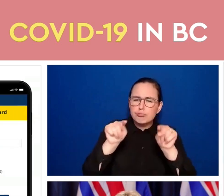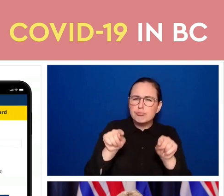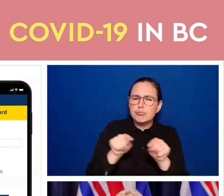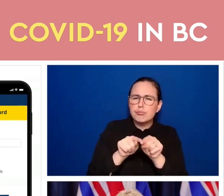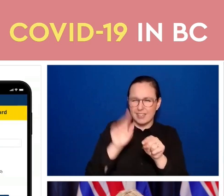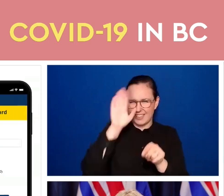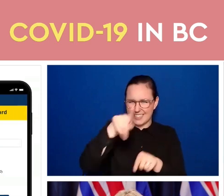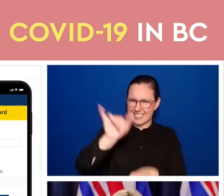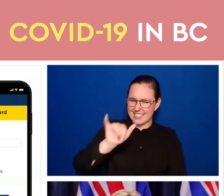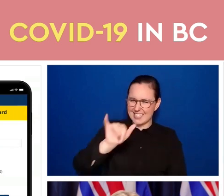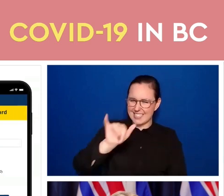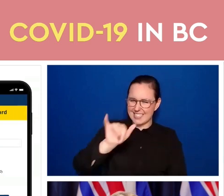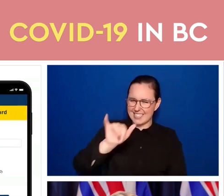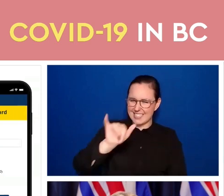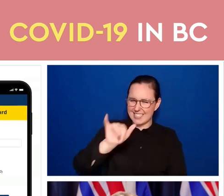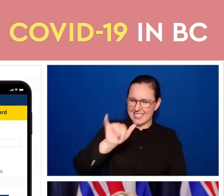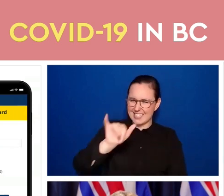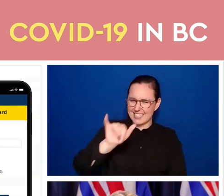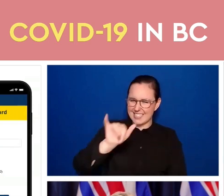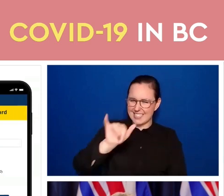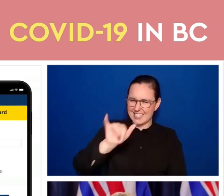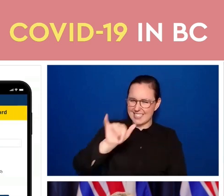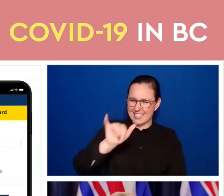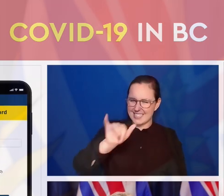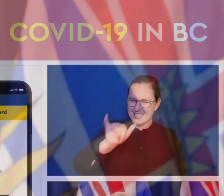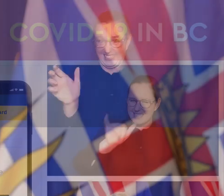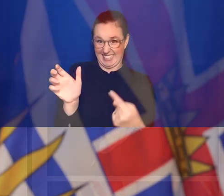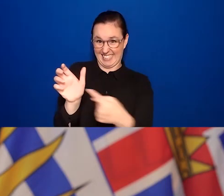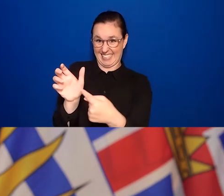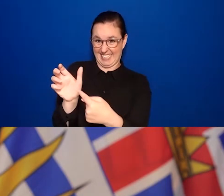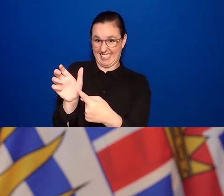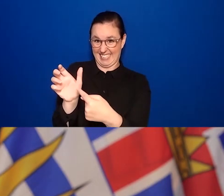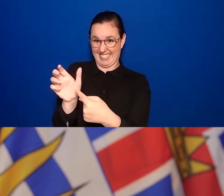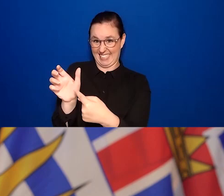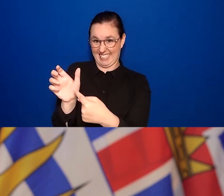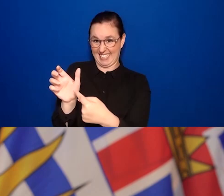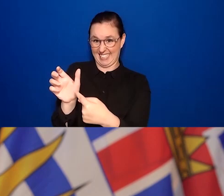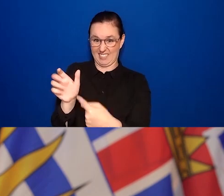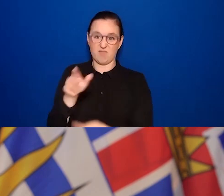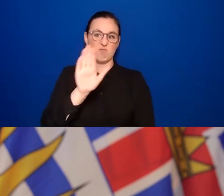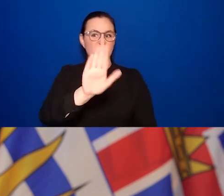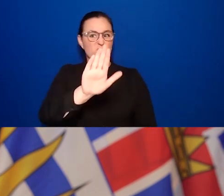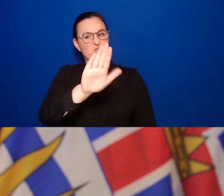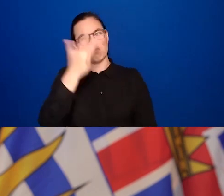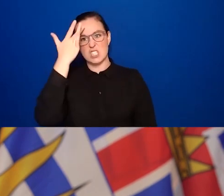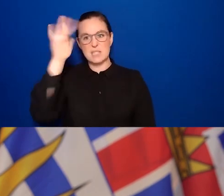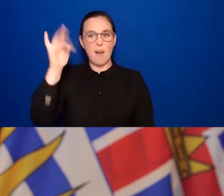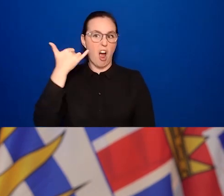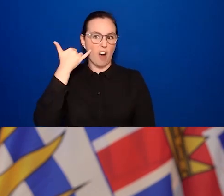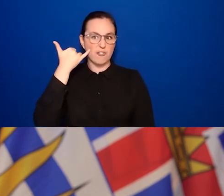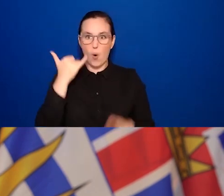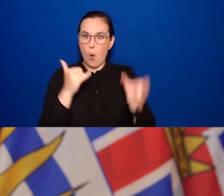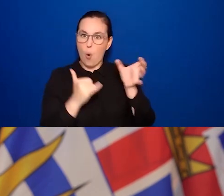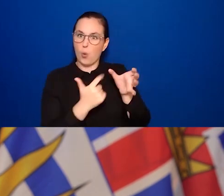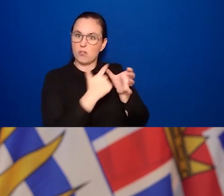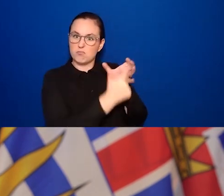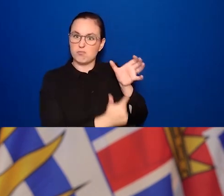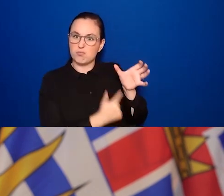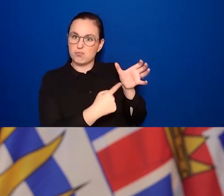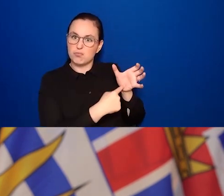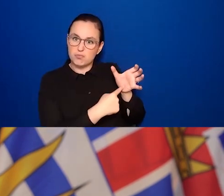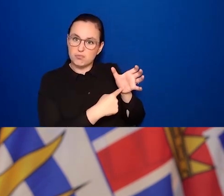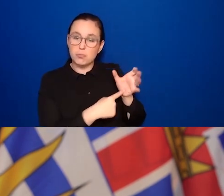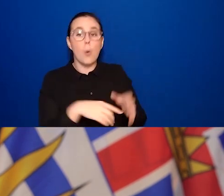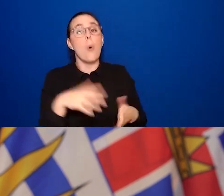that is readable by a device like a smartphone. But it also will be a paper copy that you can use and